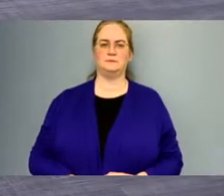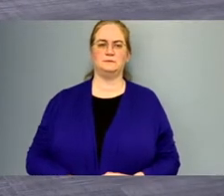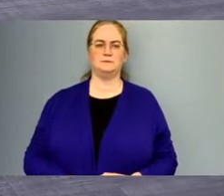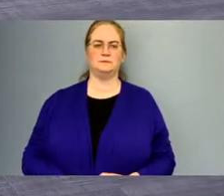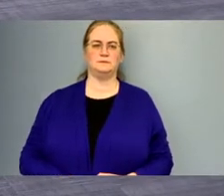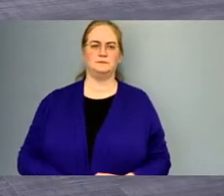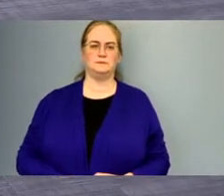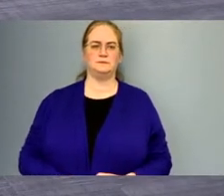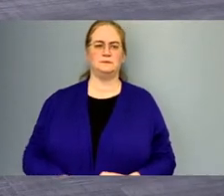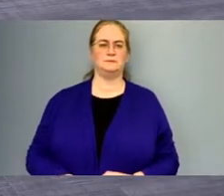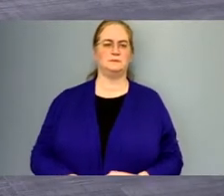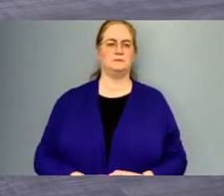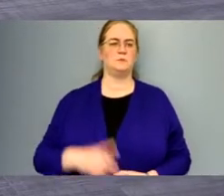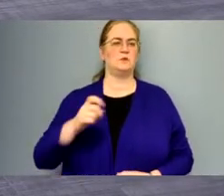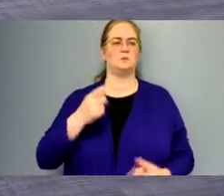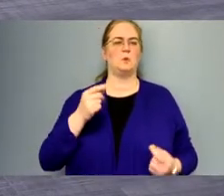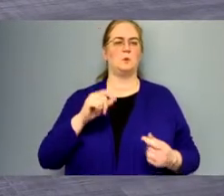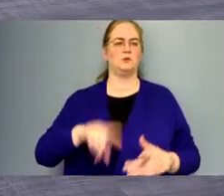Question, what was the original?